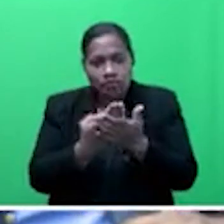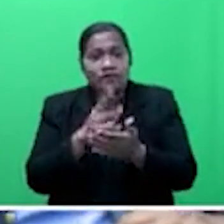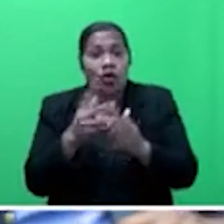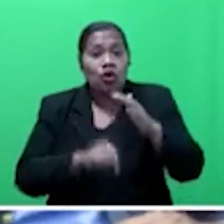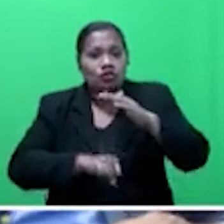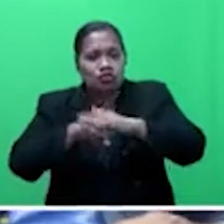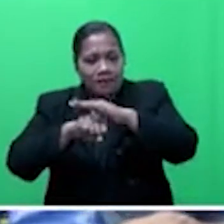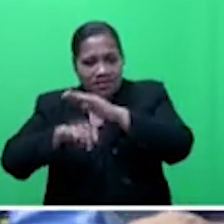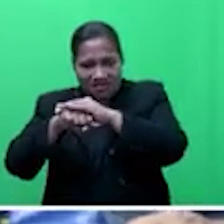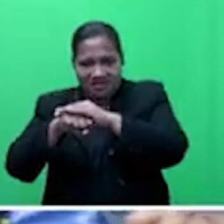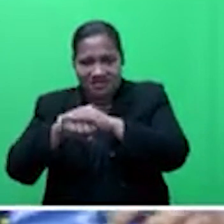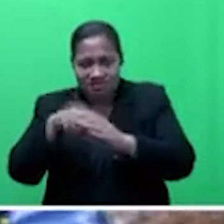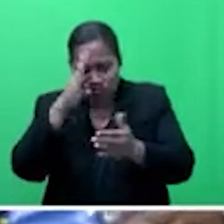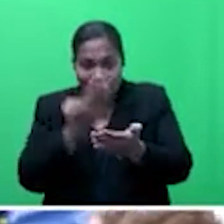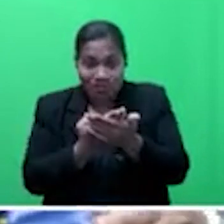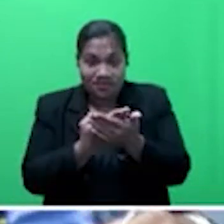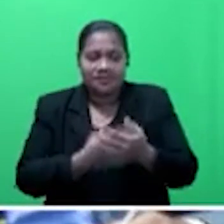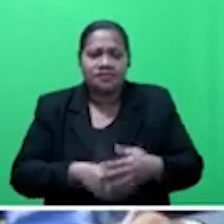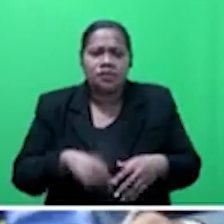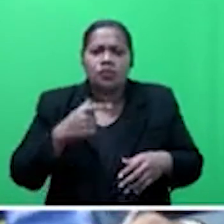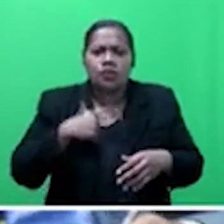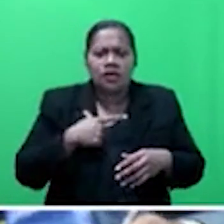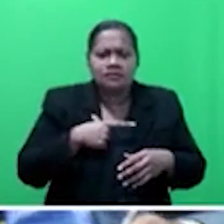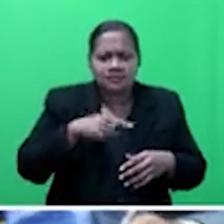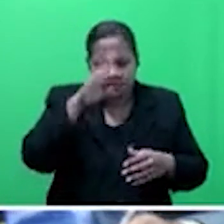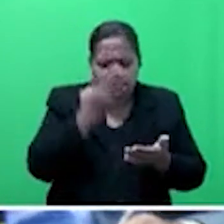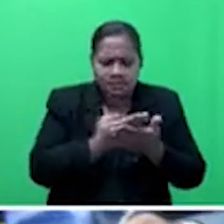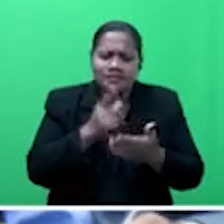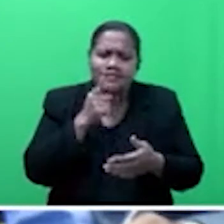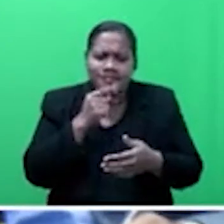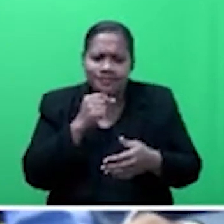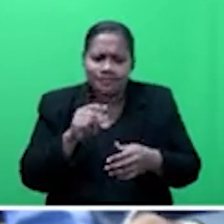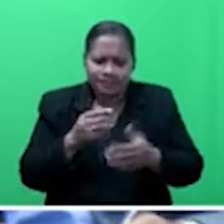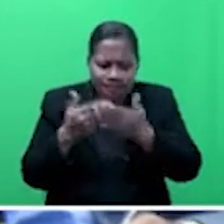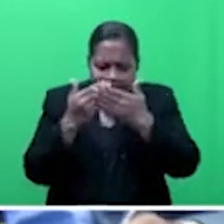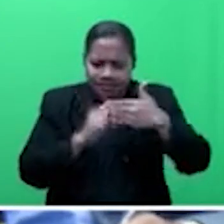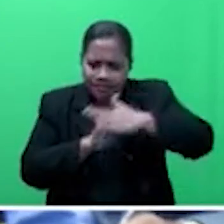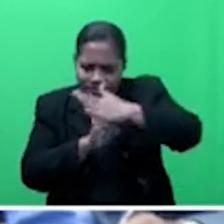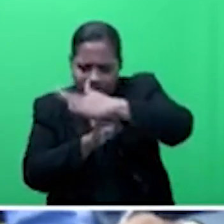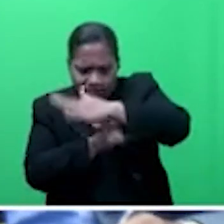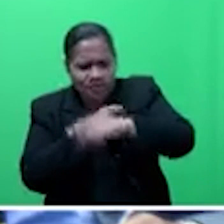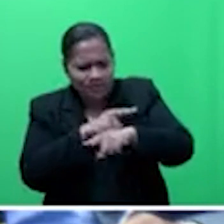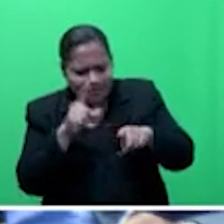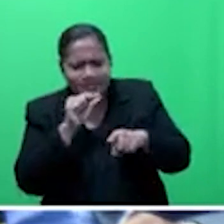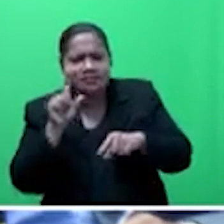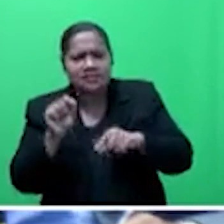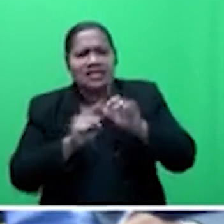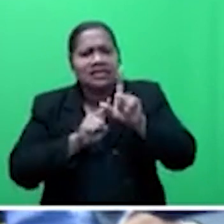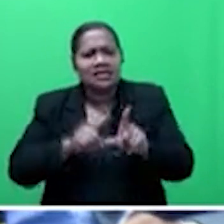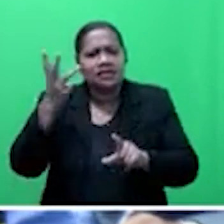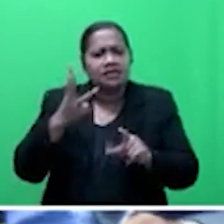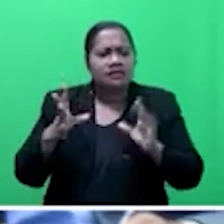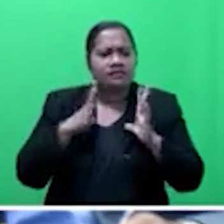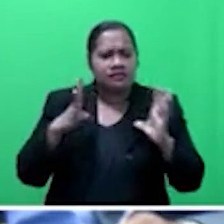Mr. Speaker Sir, why should students take loan to study foundation when they can do Year 13 free and get